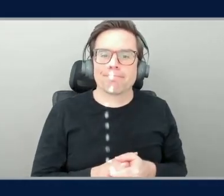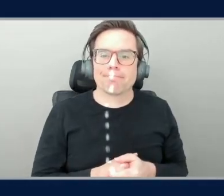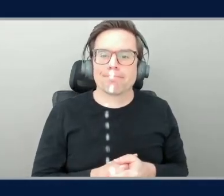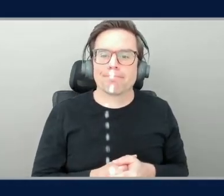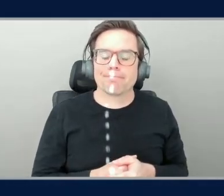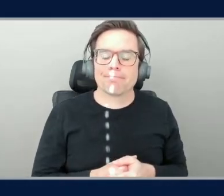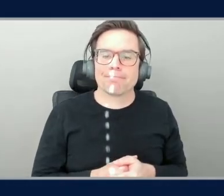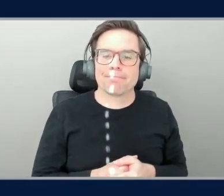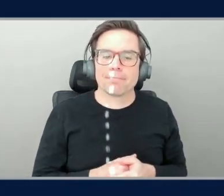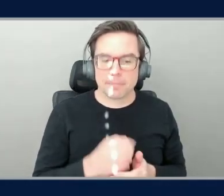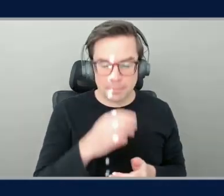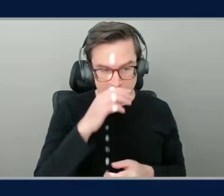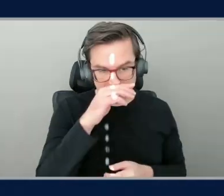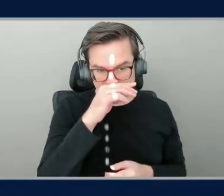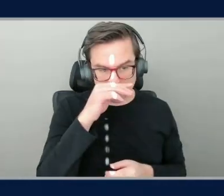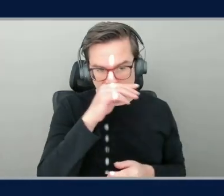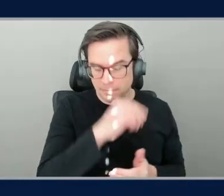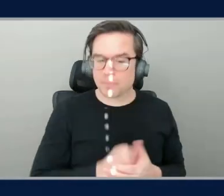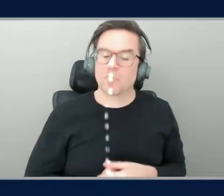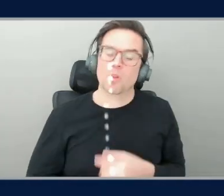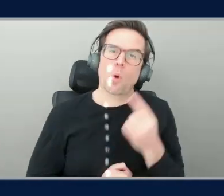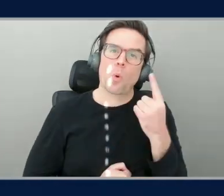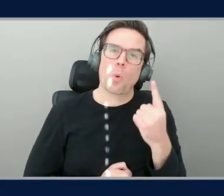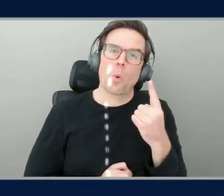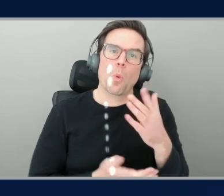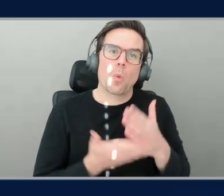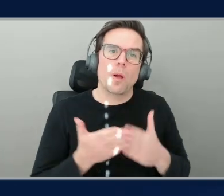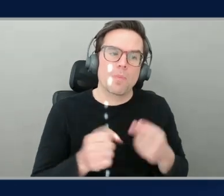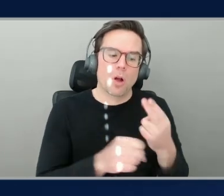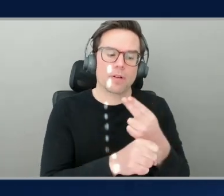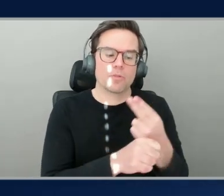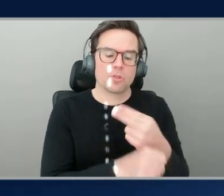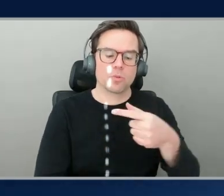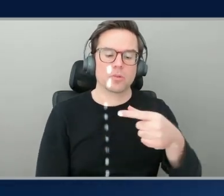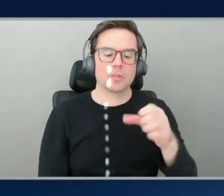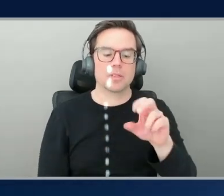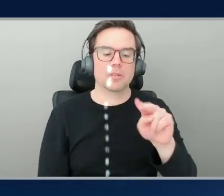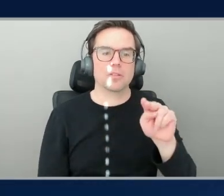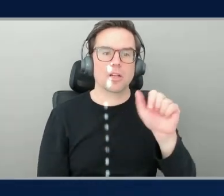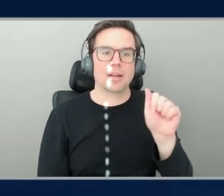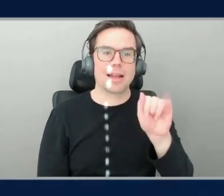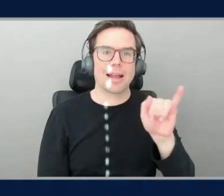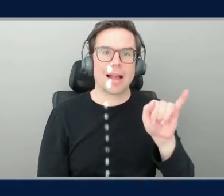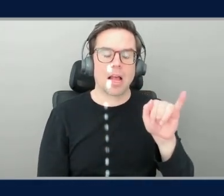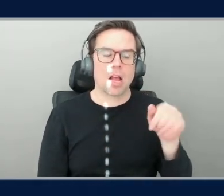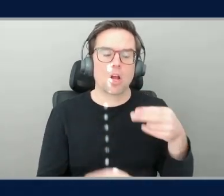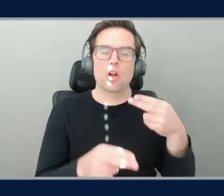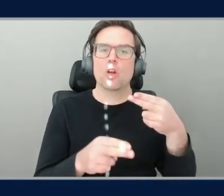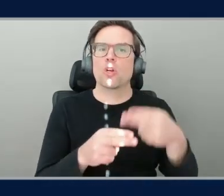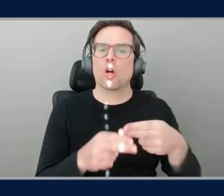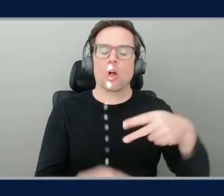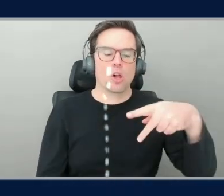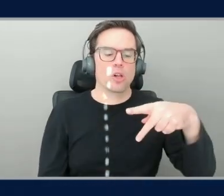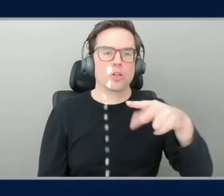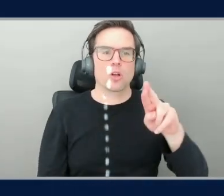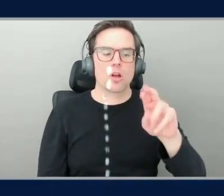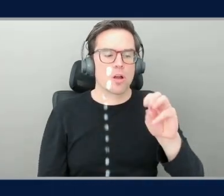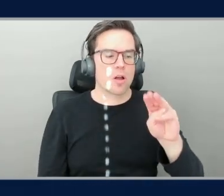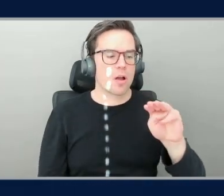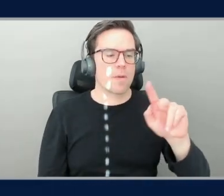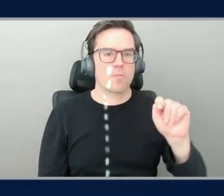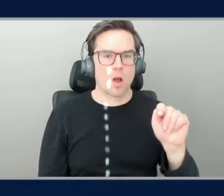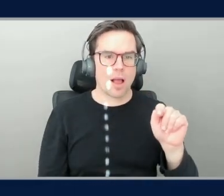Now, one part of using Gen.ai is something that we call prompt engineering, where you actually get to write the text that ultimately